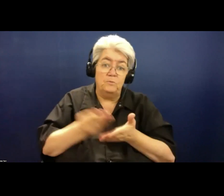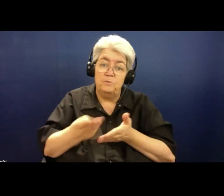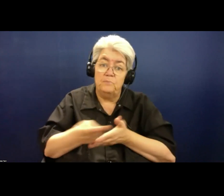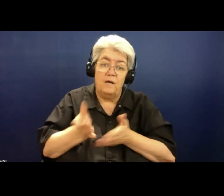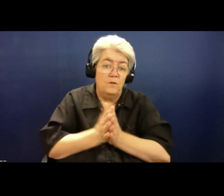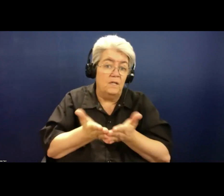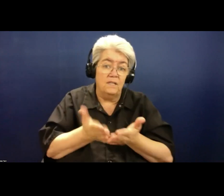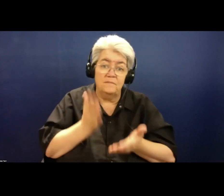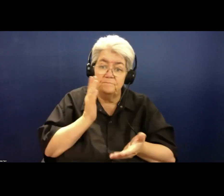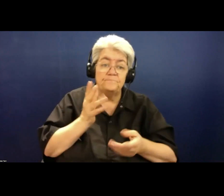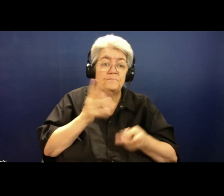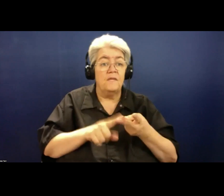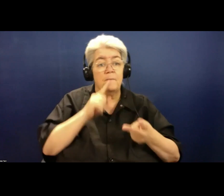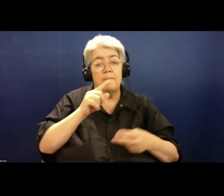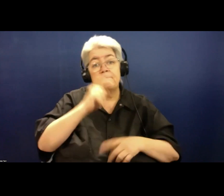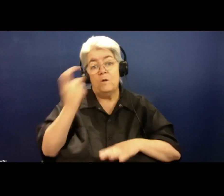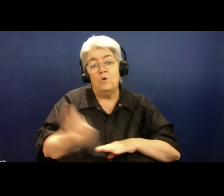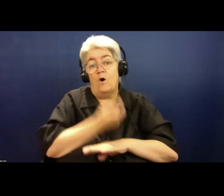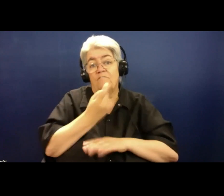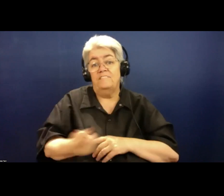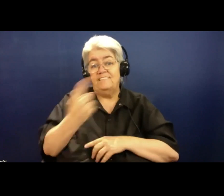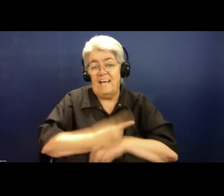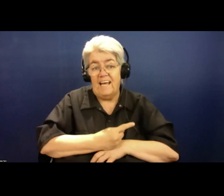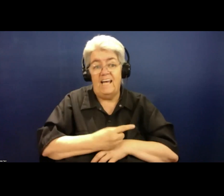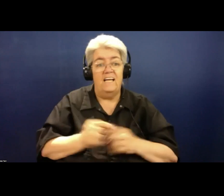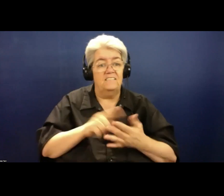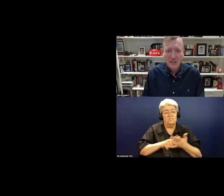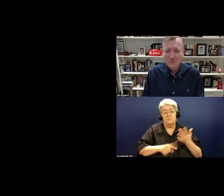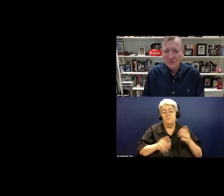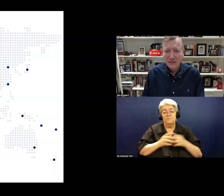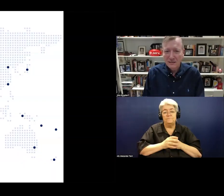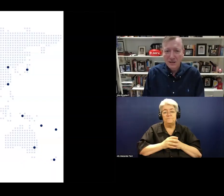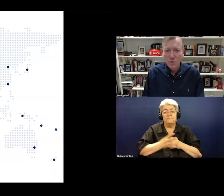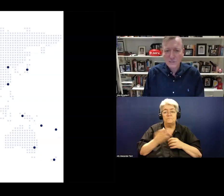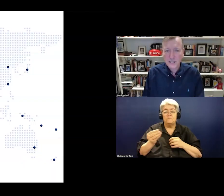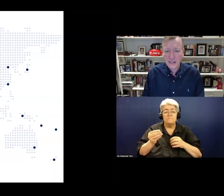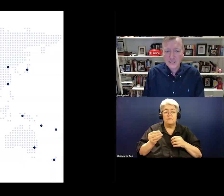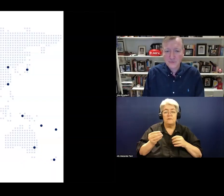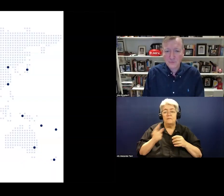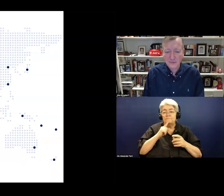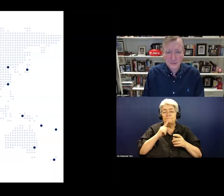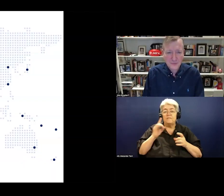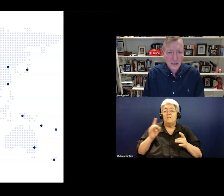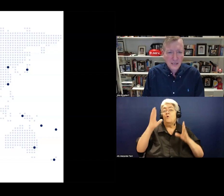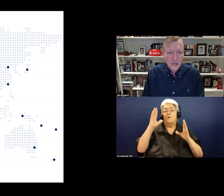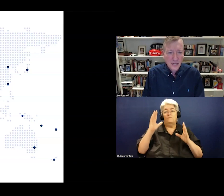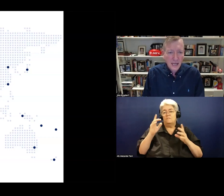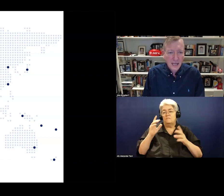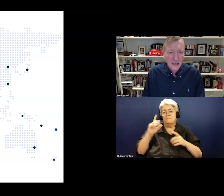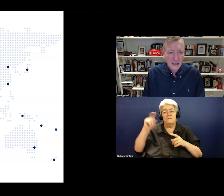Golf days, you know, everything from the smallest donation you can imagine, right up to, you know, enormous donations from government.